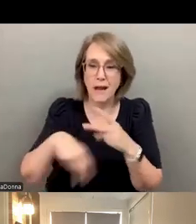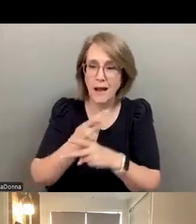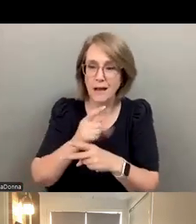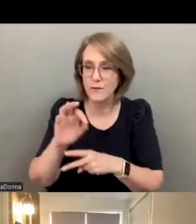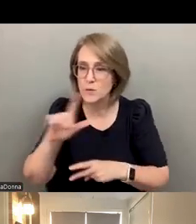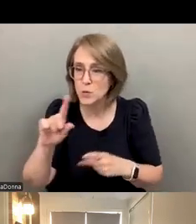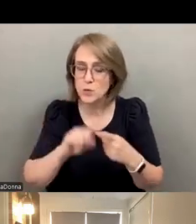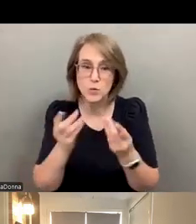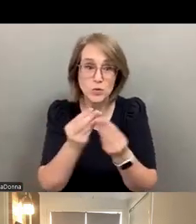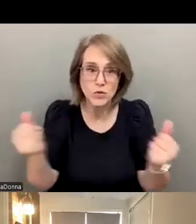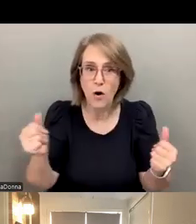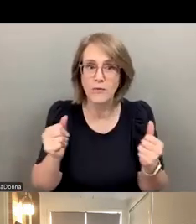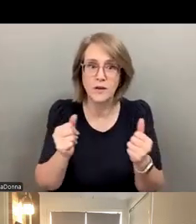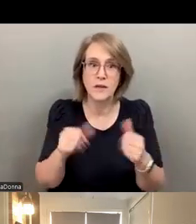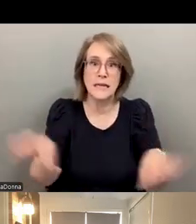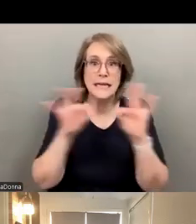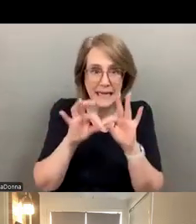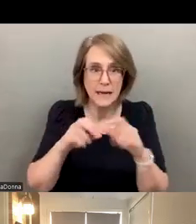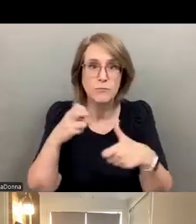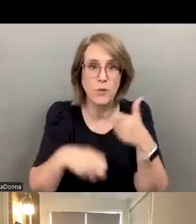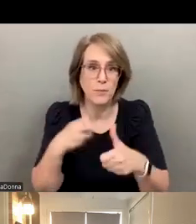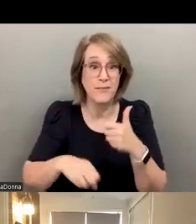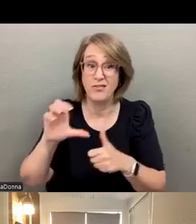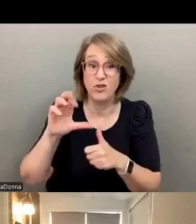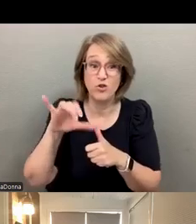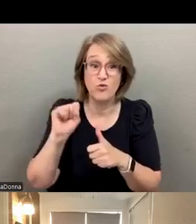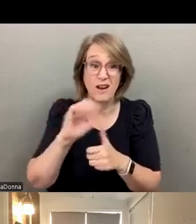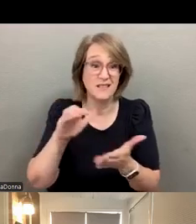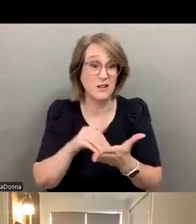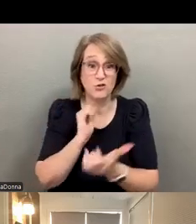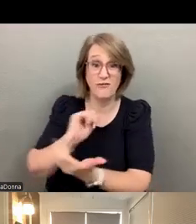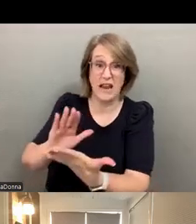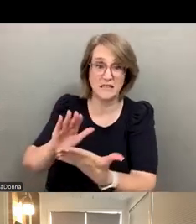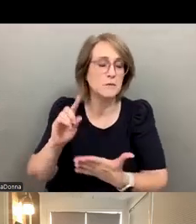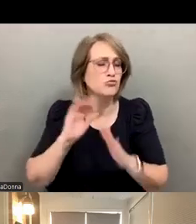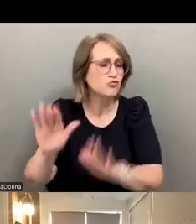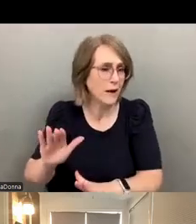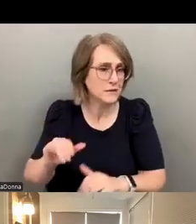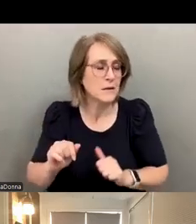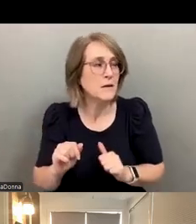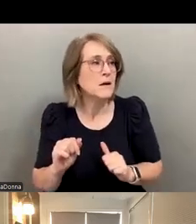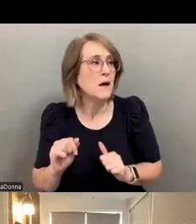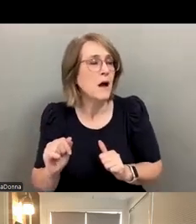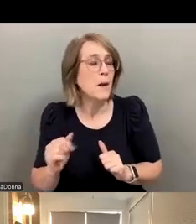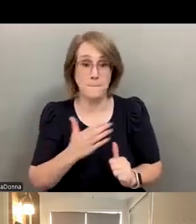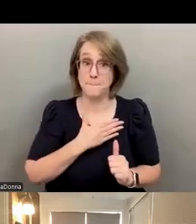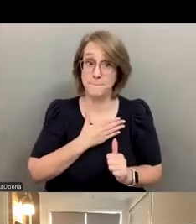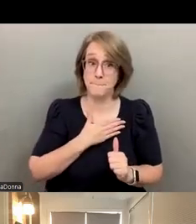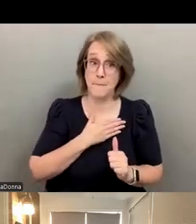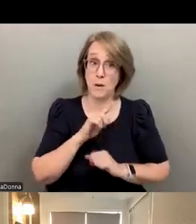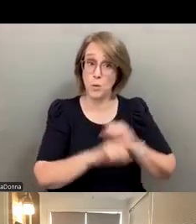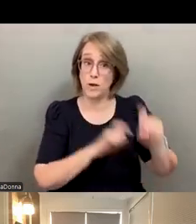tools in order to solve really key problems that Crisis Centers has been on is really exciting. I think the questions I have